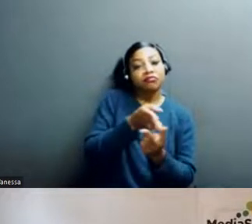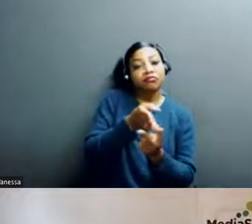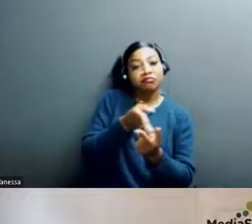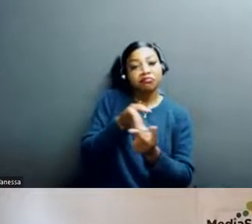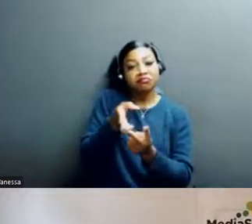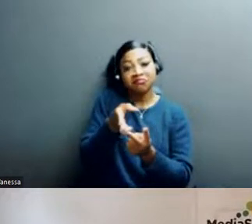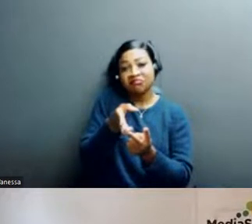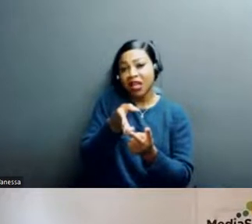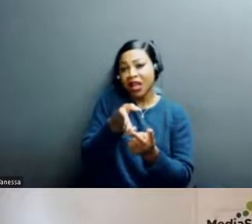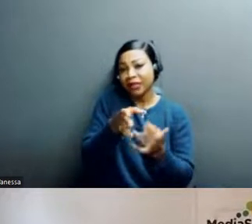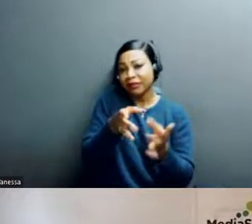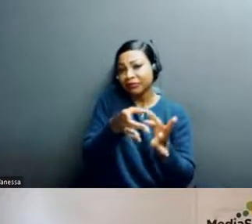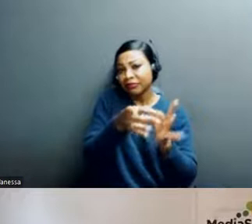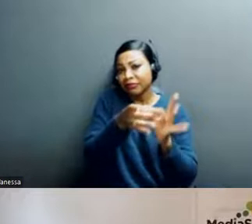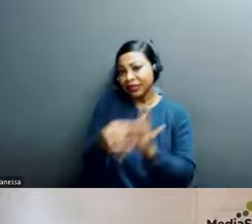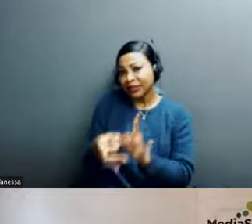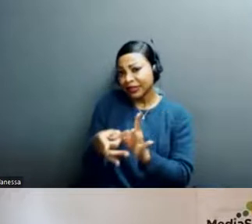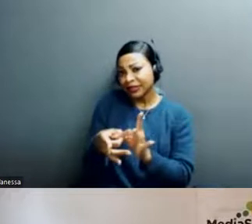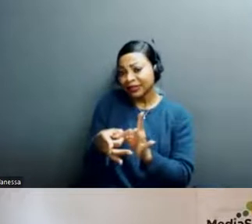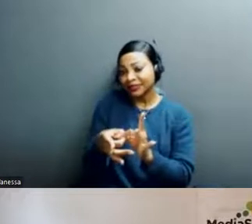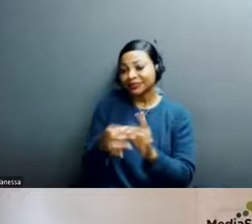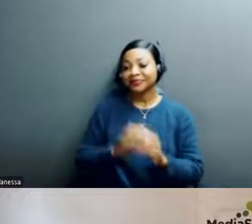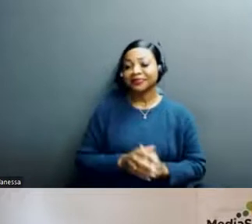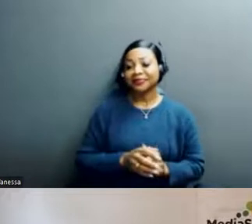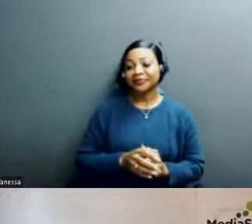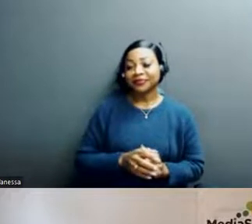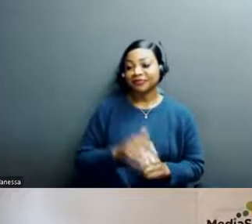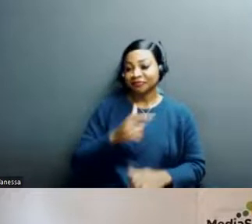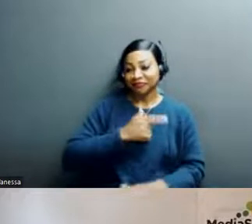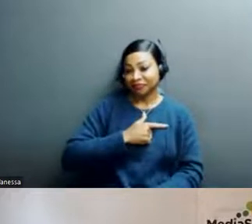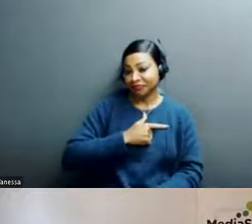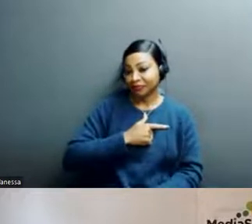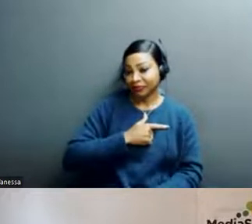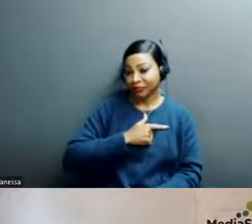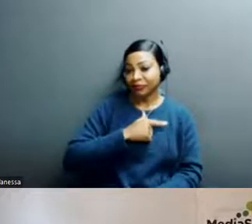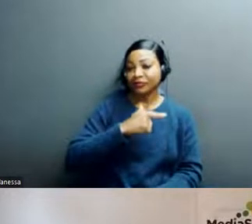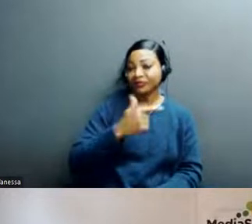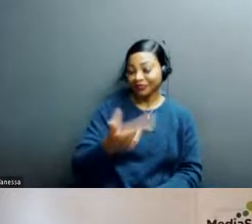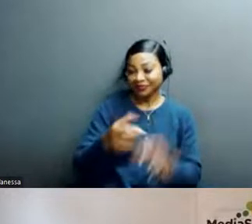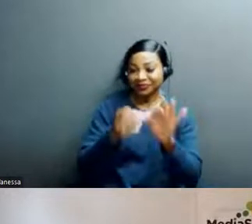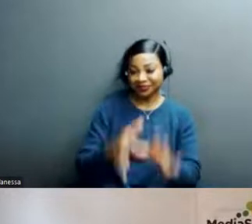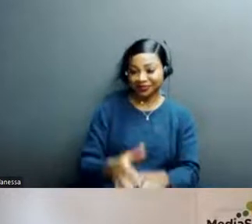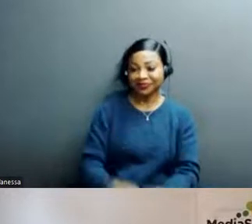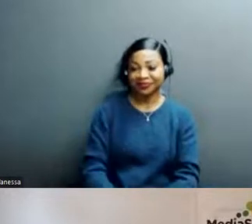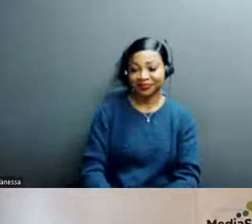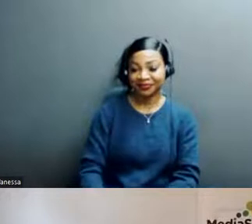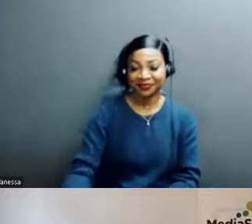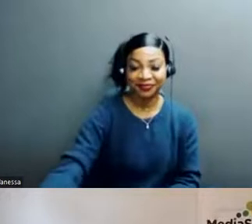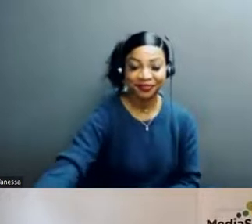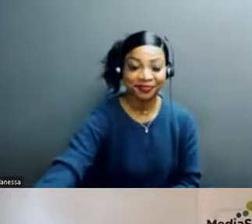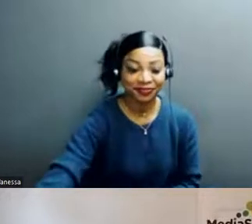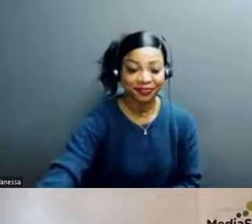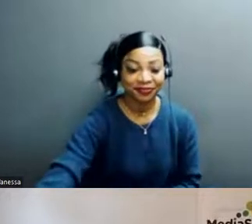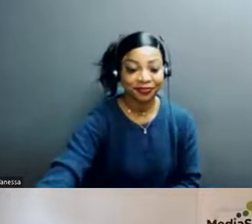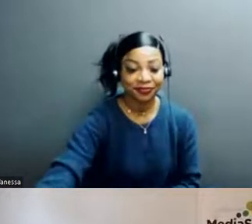interlock? Yeah, absolutely. I'll give a little bit of background about the Digit program. It's, it's provided